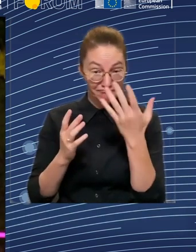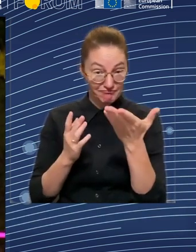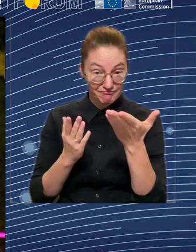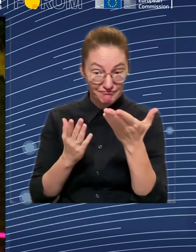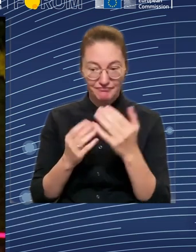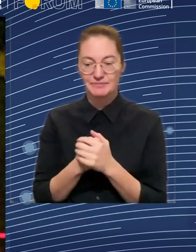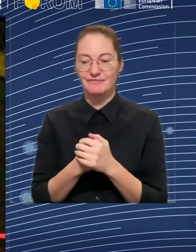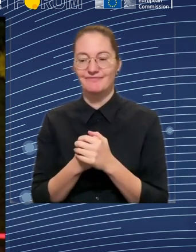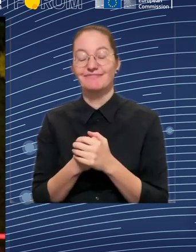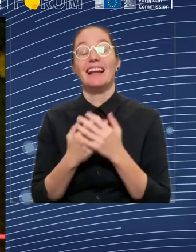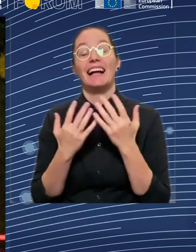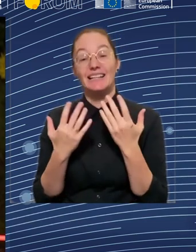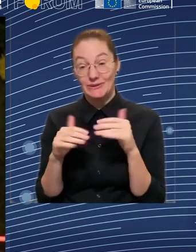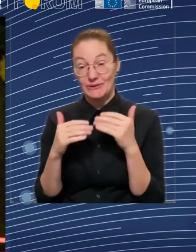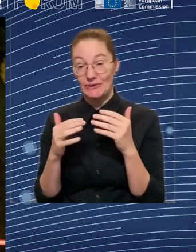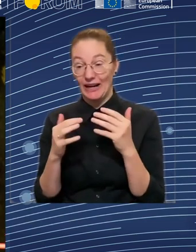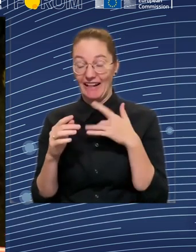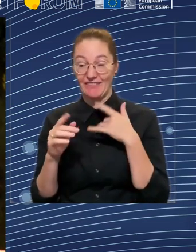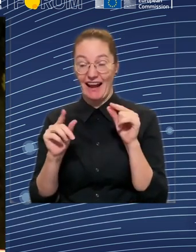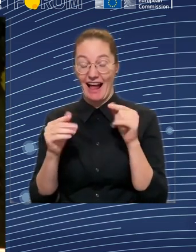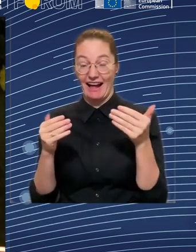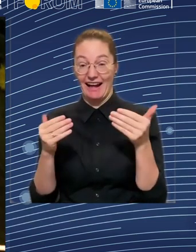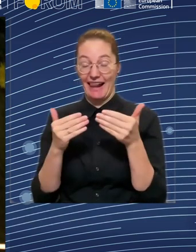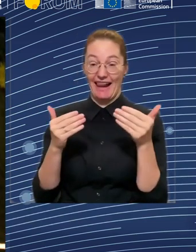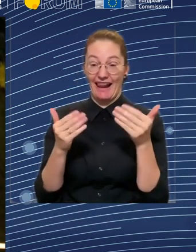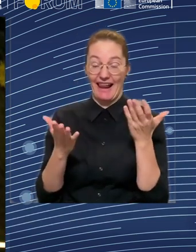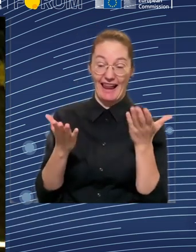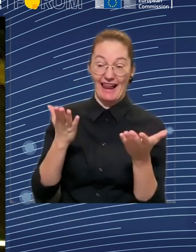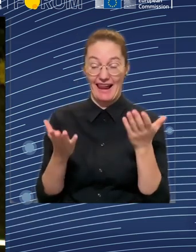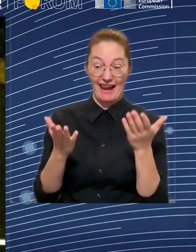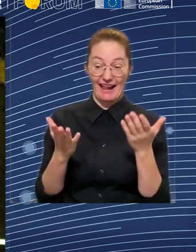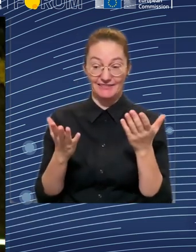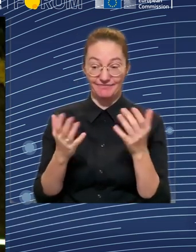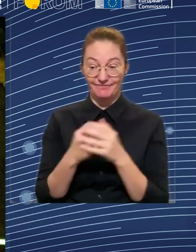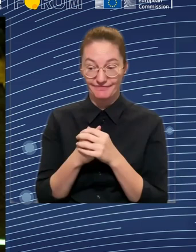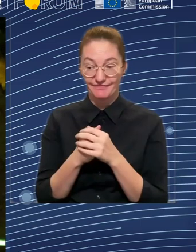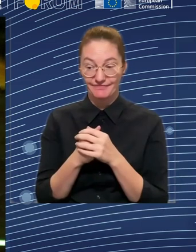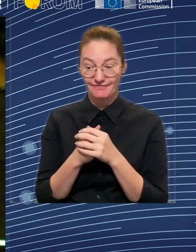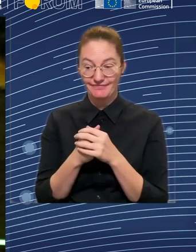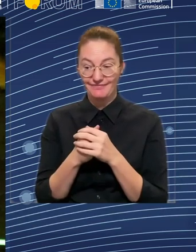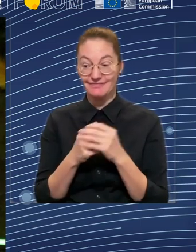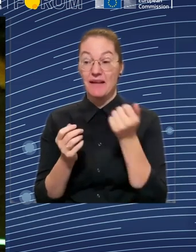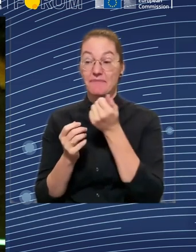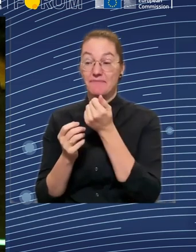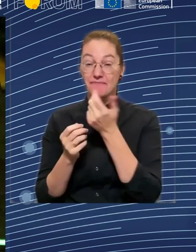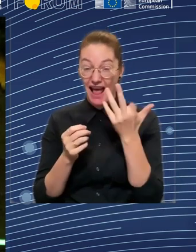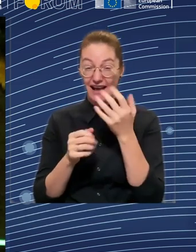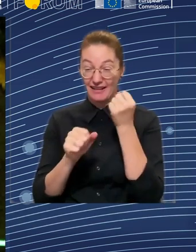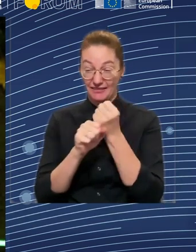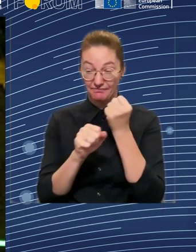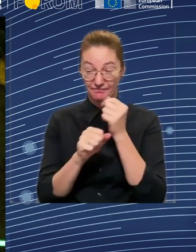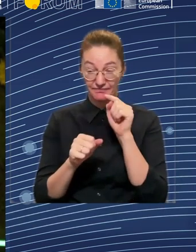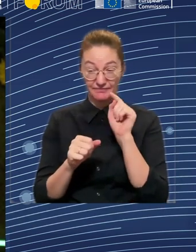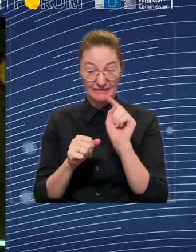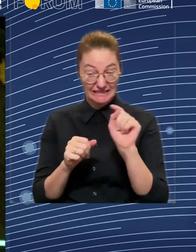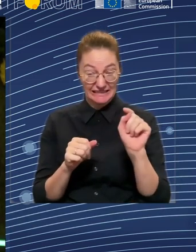five days per week, right? So, I think instead of talking about days a week, I think we should talk about hours